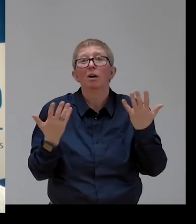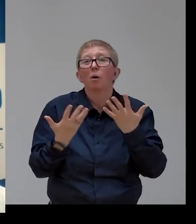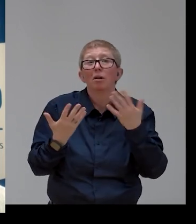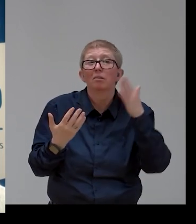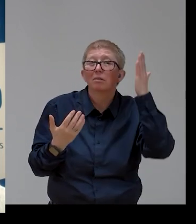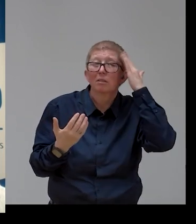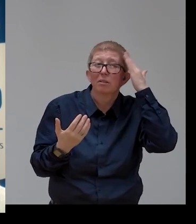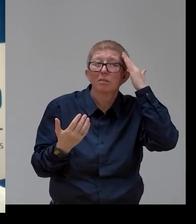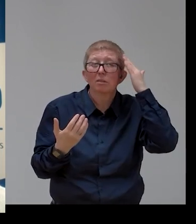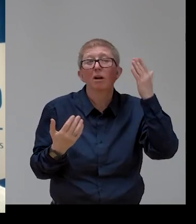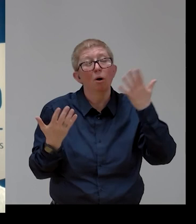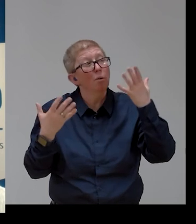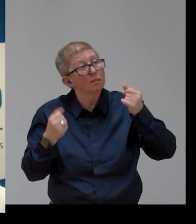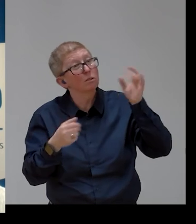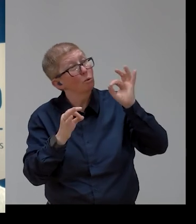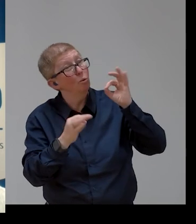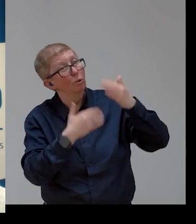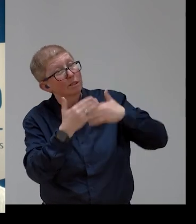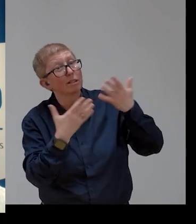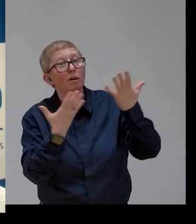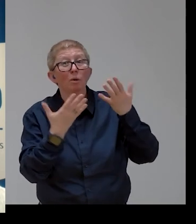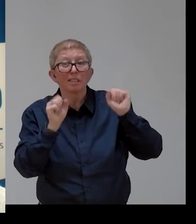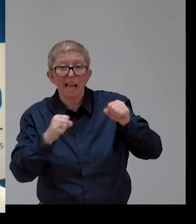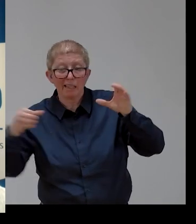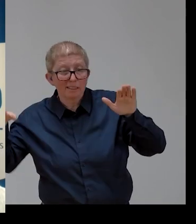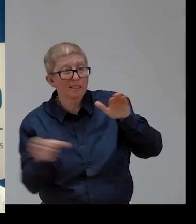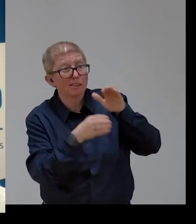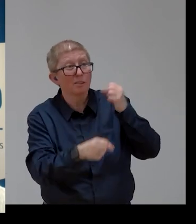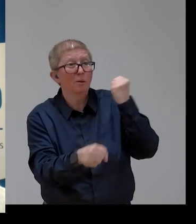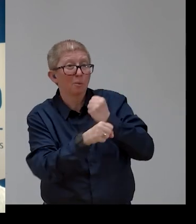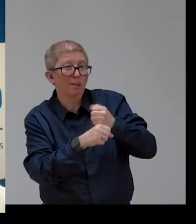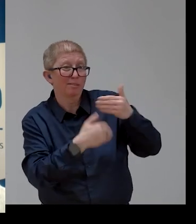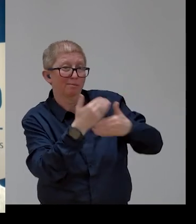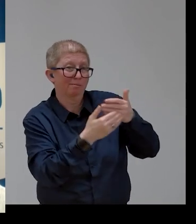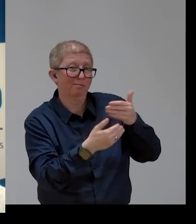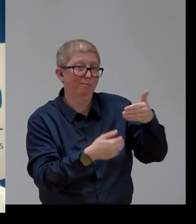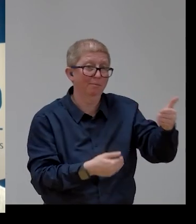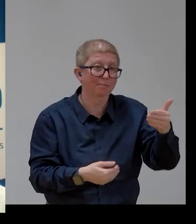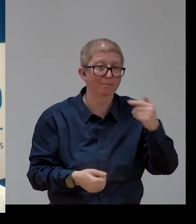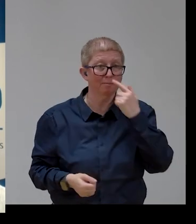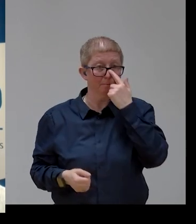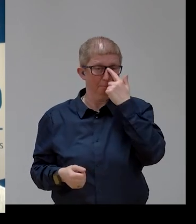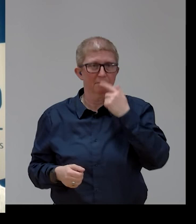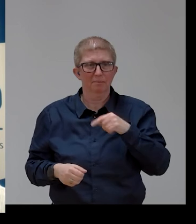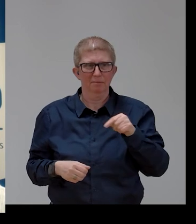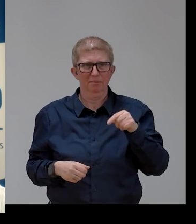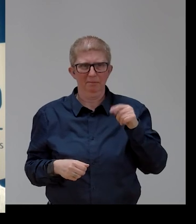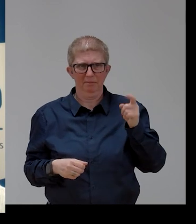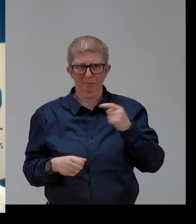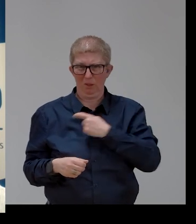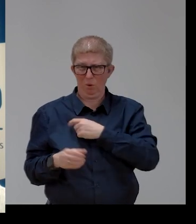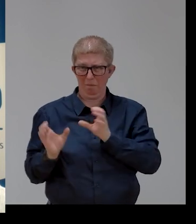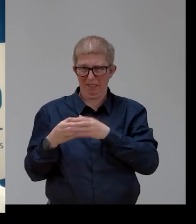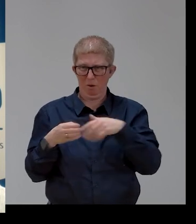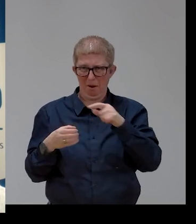to make it work. And we look forward to working on that in the next few weeks on the European Disability Strategy, both with the Commission, the Parliament, and with